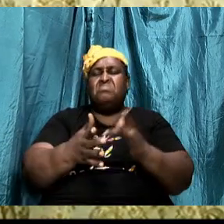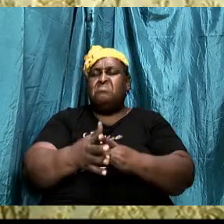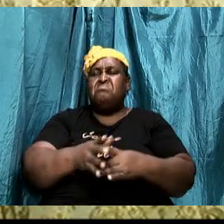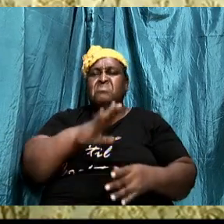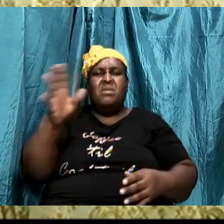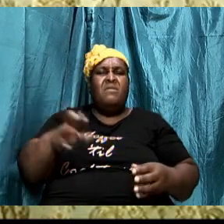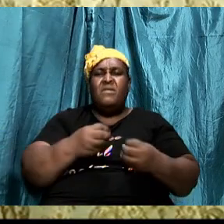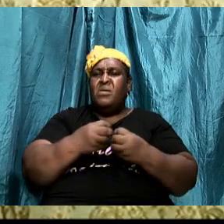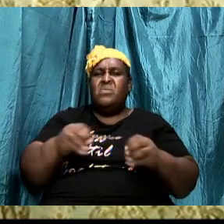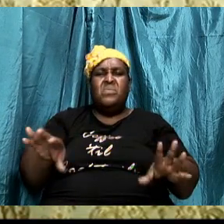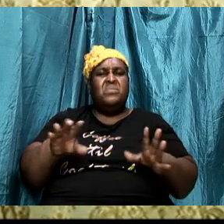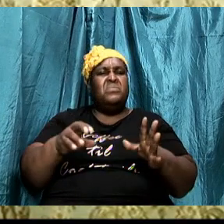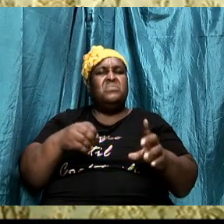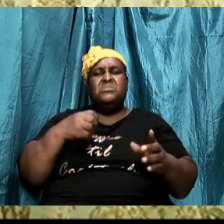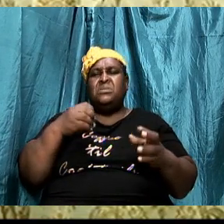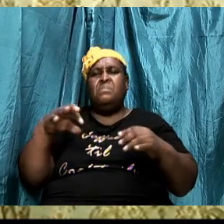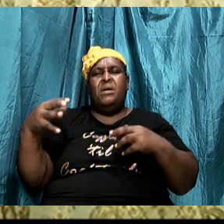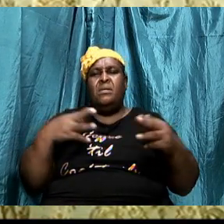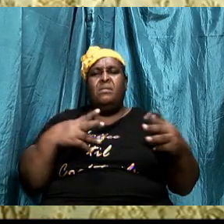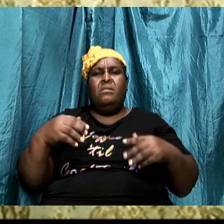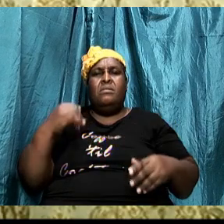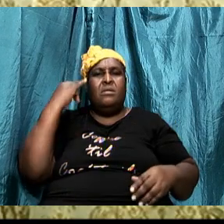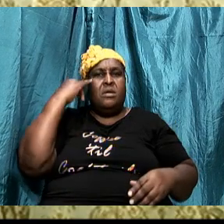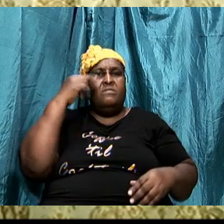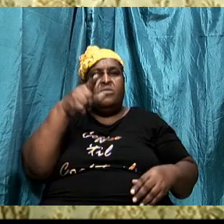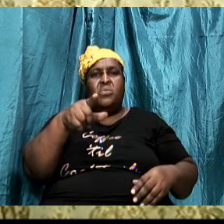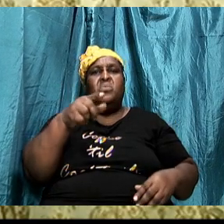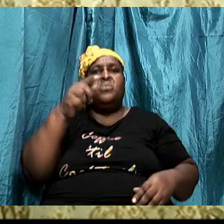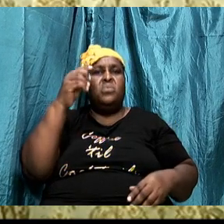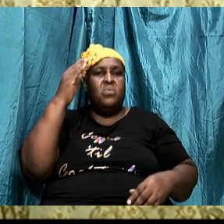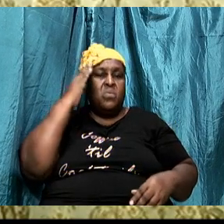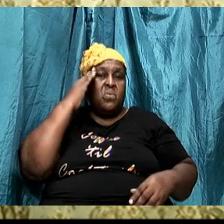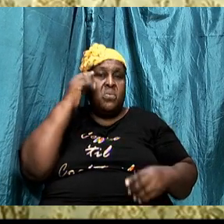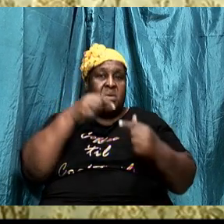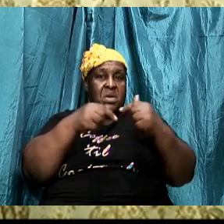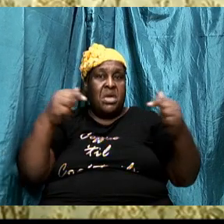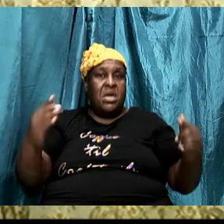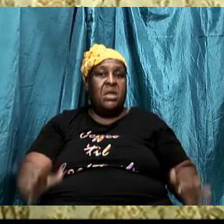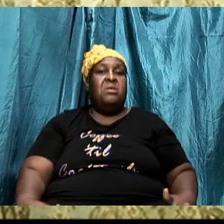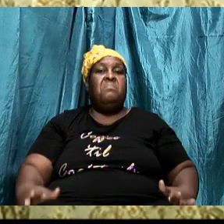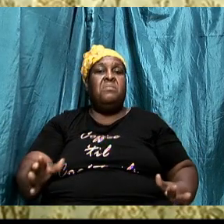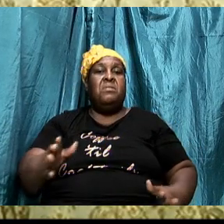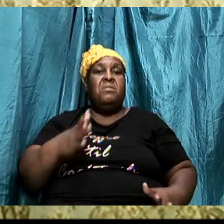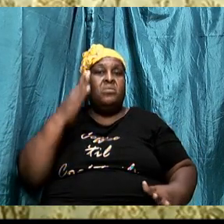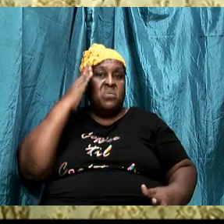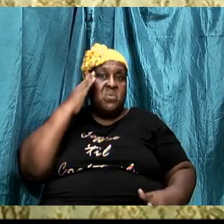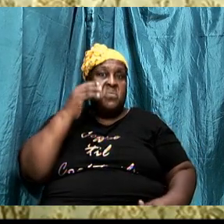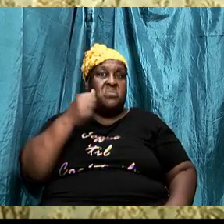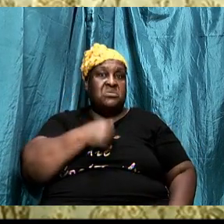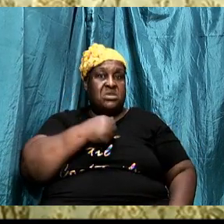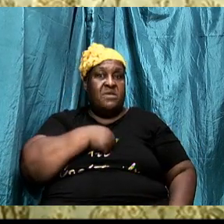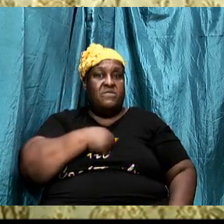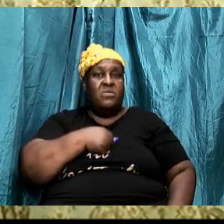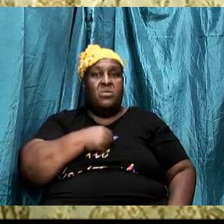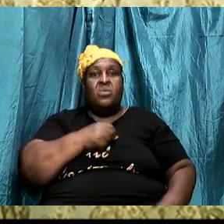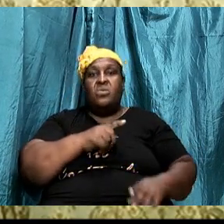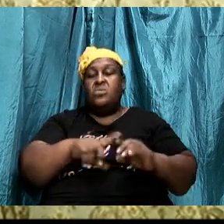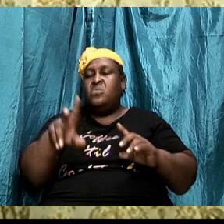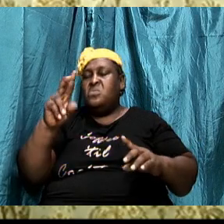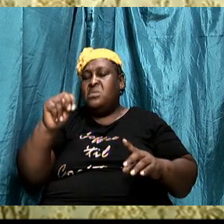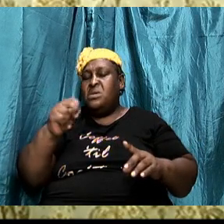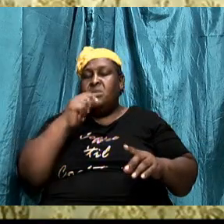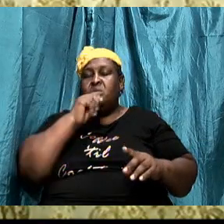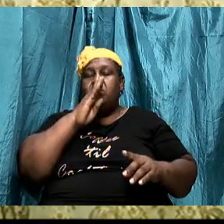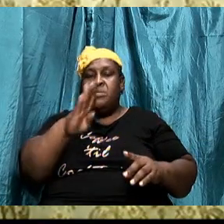so if you know your enemy and know yourselves you don't need to be fearful about the